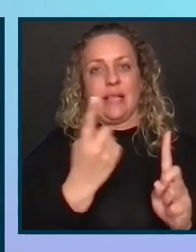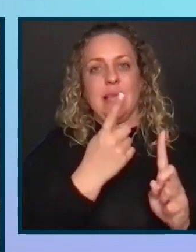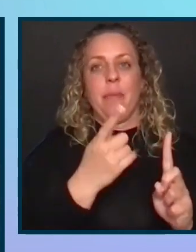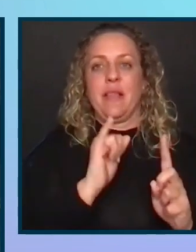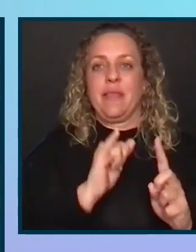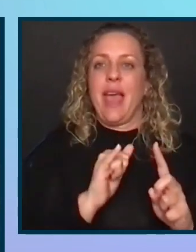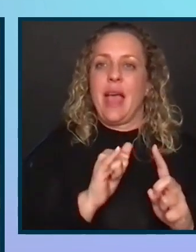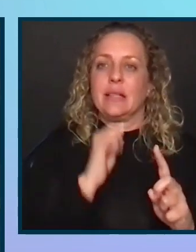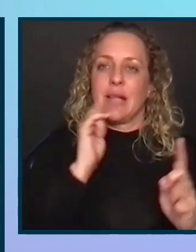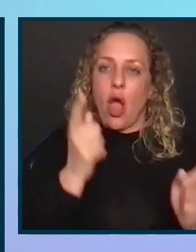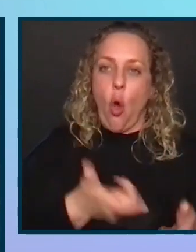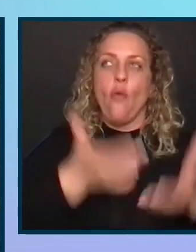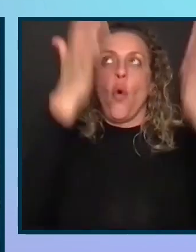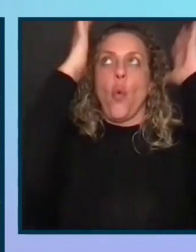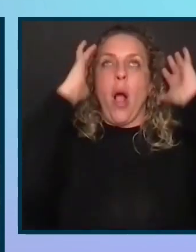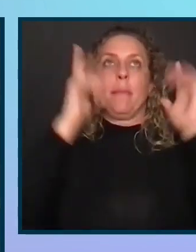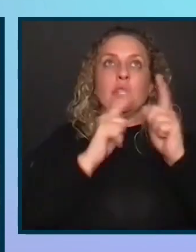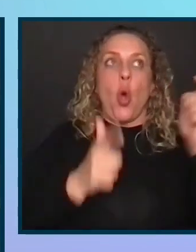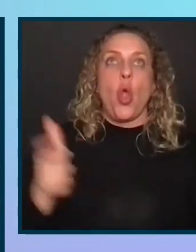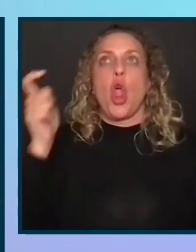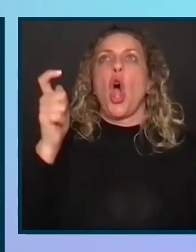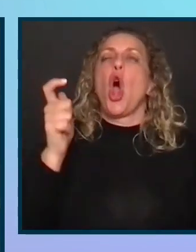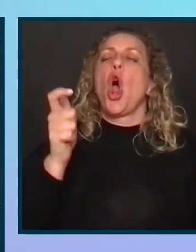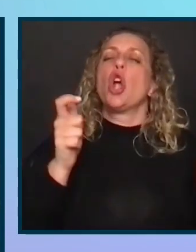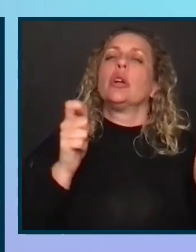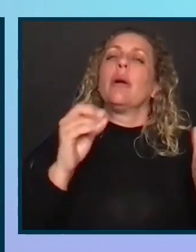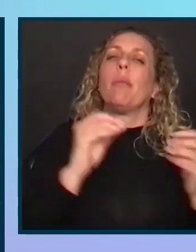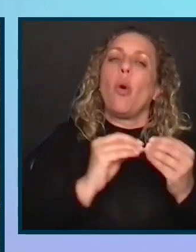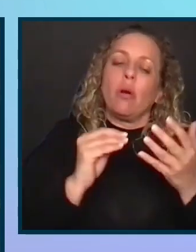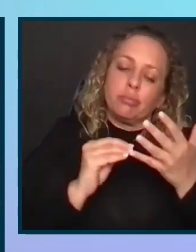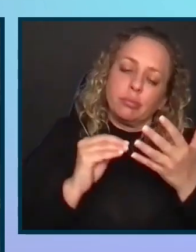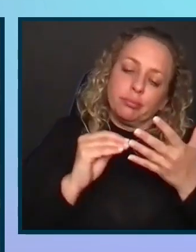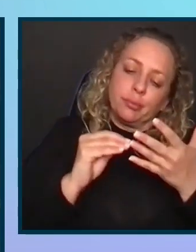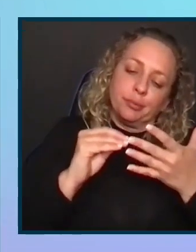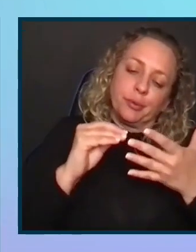scalable for teams to achieve over time.